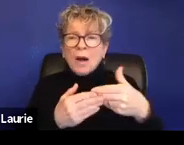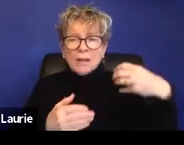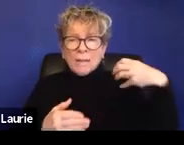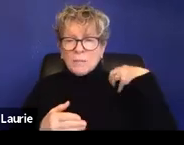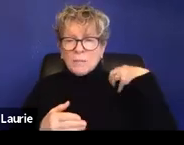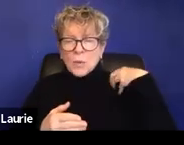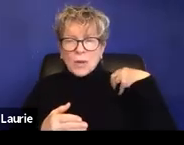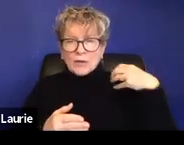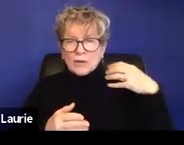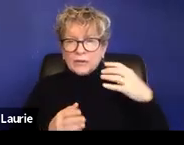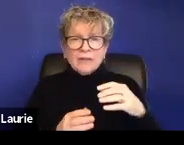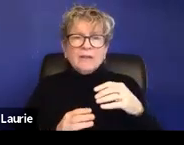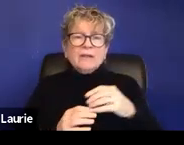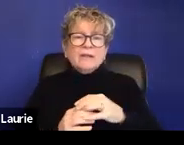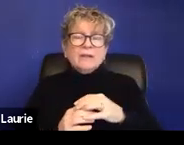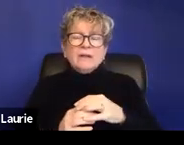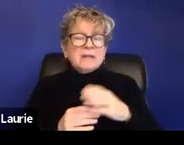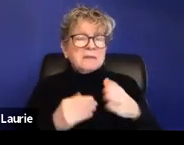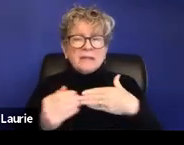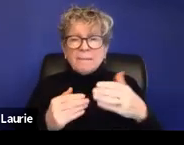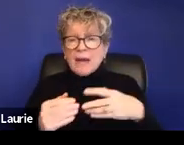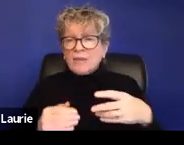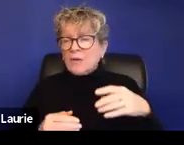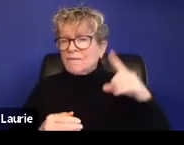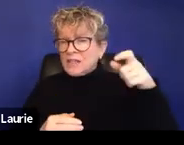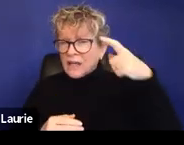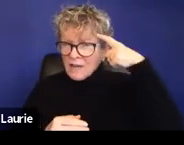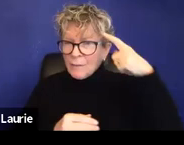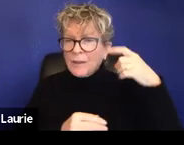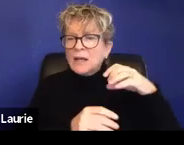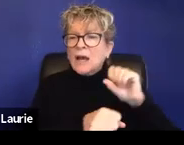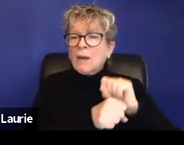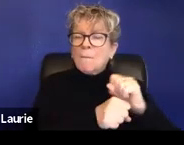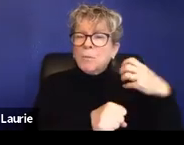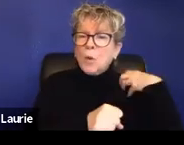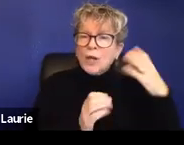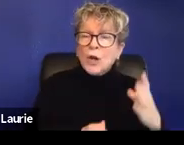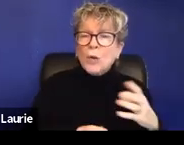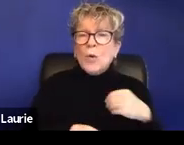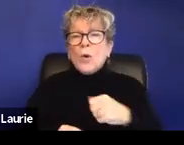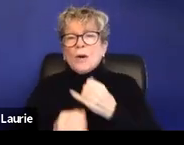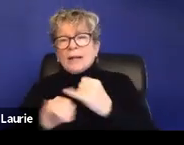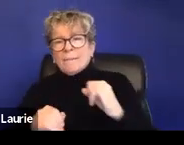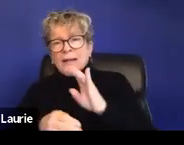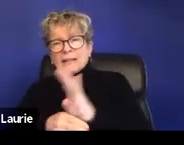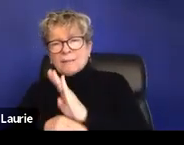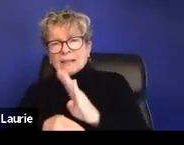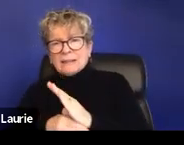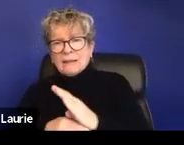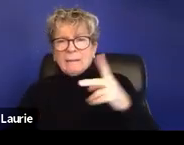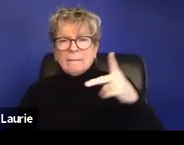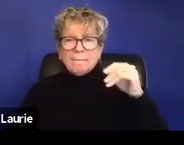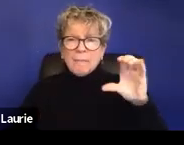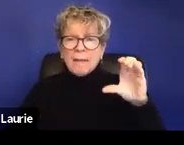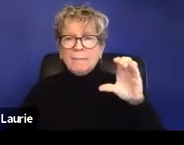it applies to all employers, public or private. This is a question that we often get from survivors. So just because it's a small,